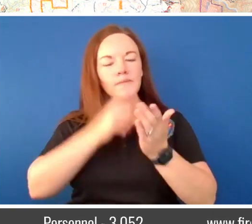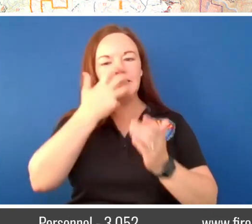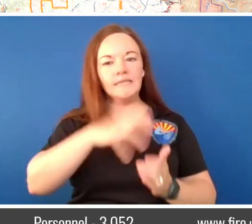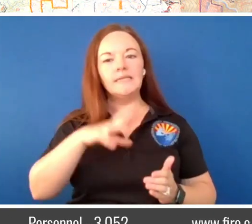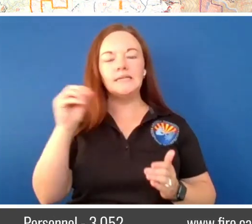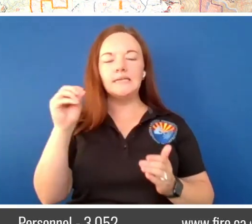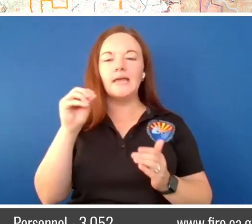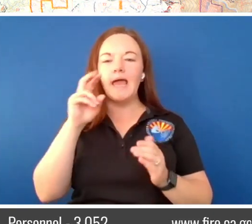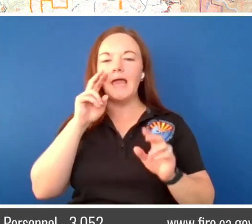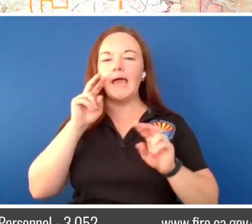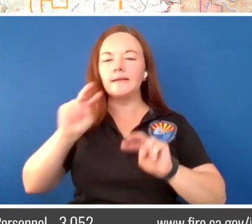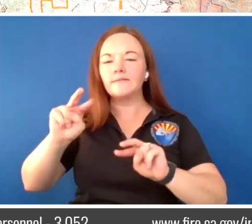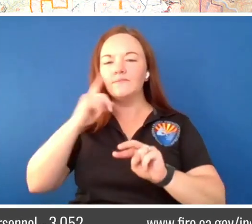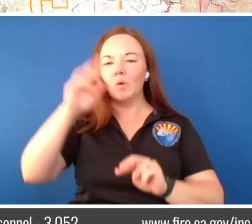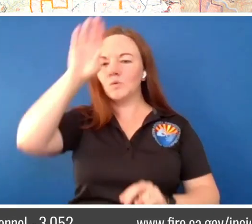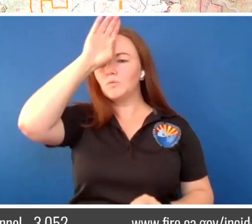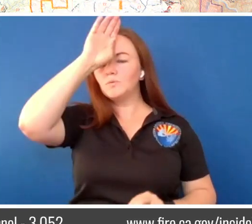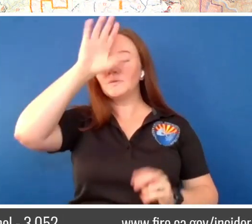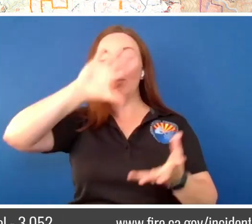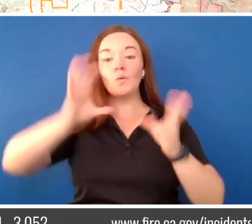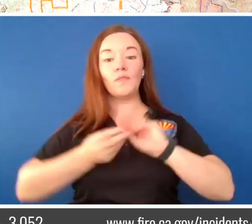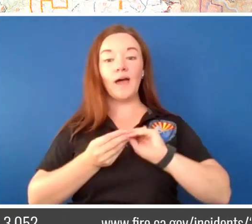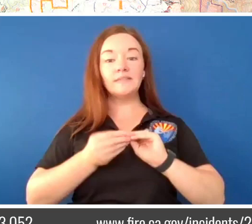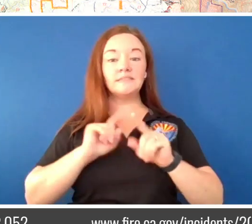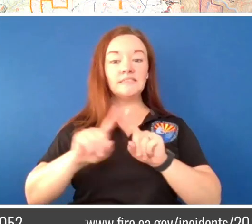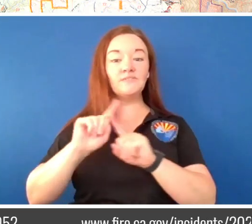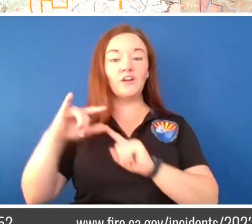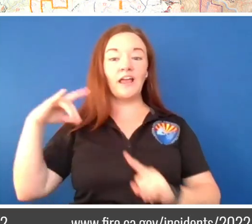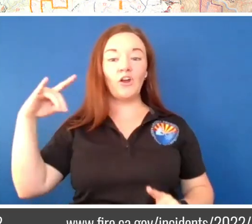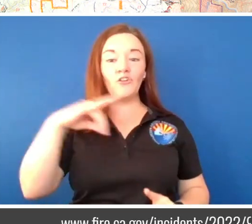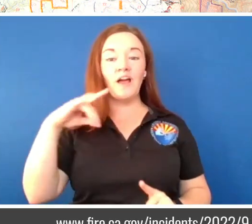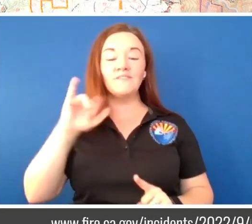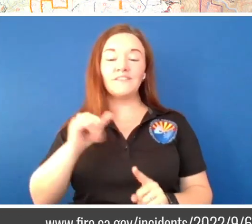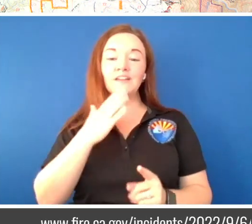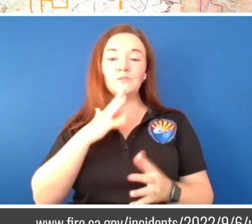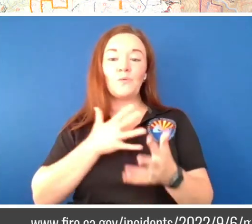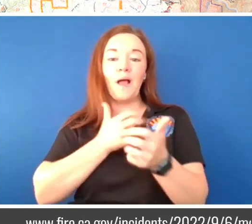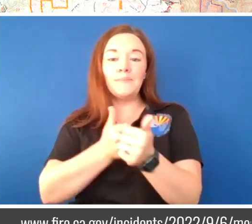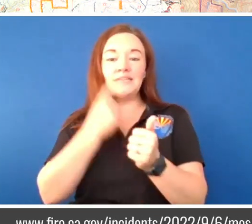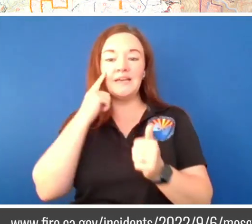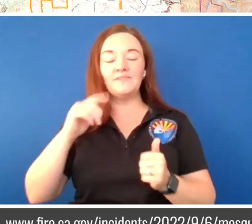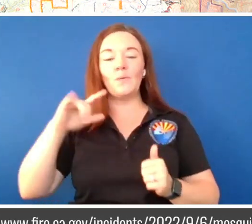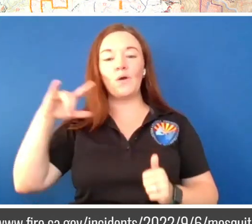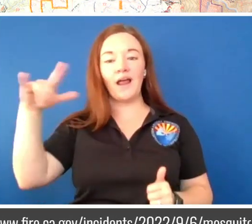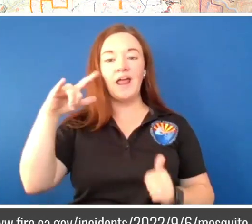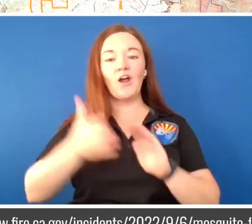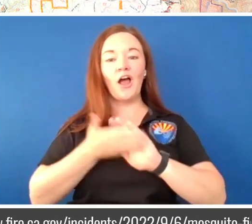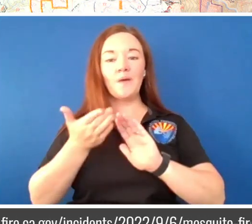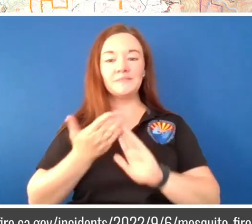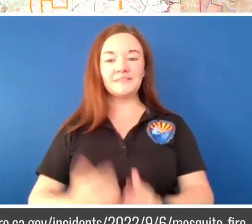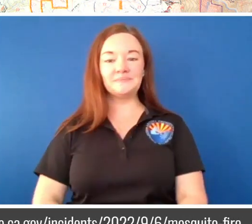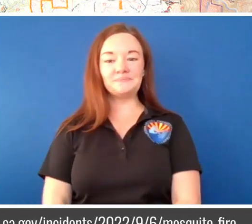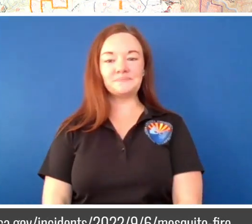total fleet of what we have for aircraft, and that's your operational update for air ops on the Mosquito Fire.